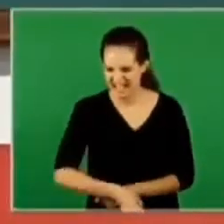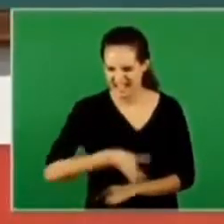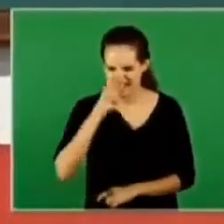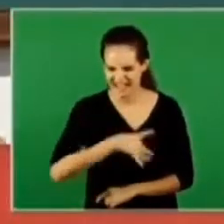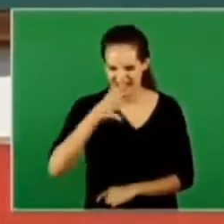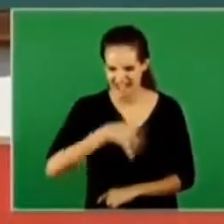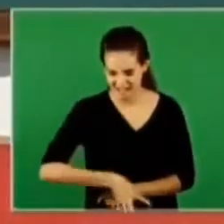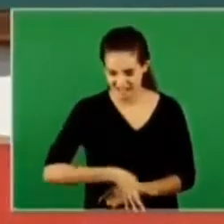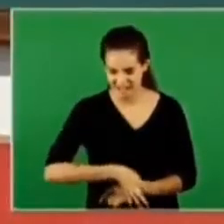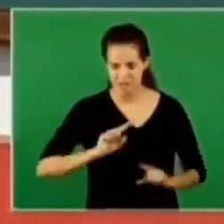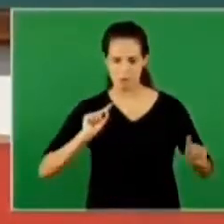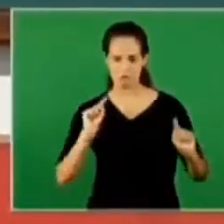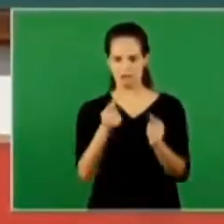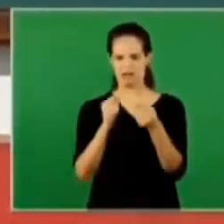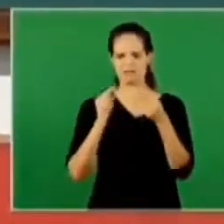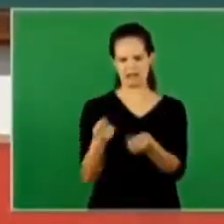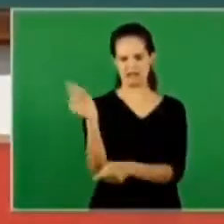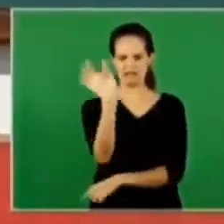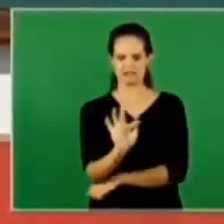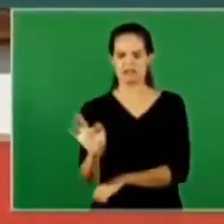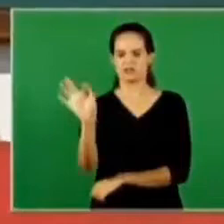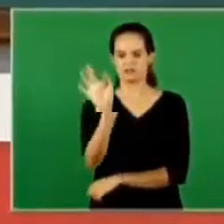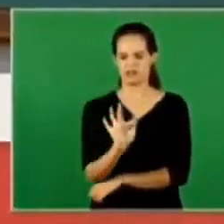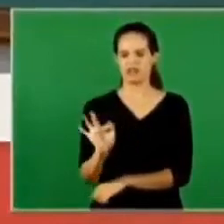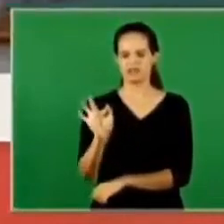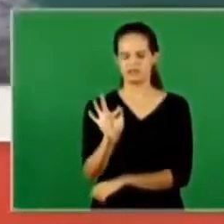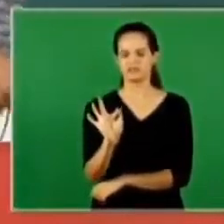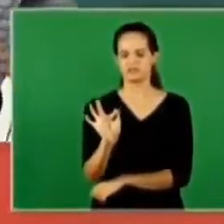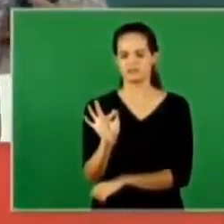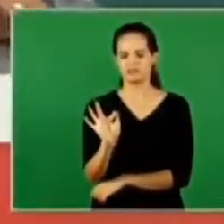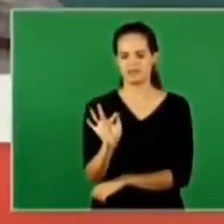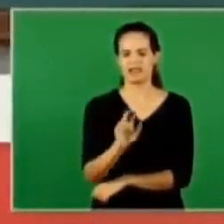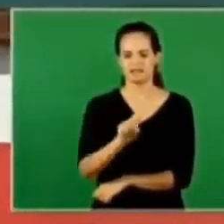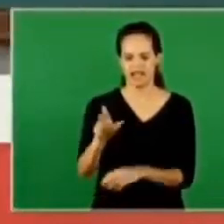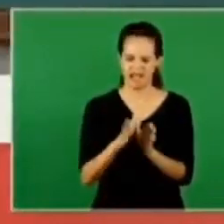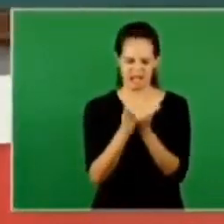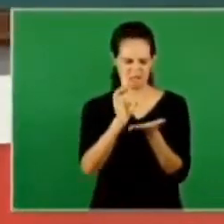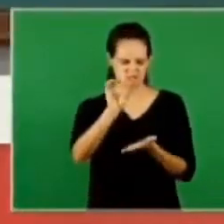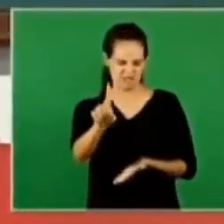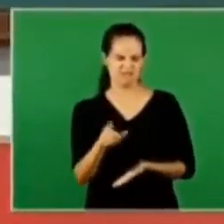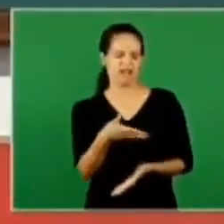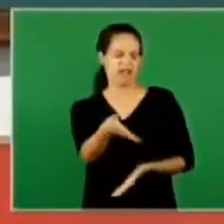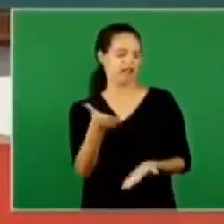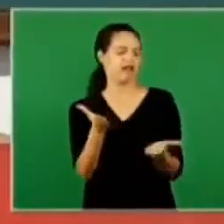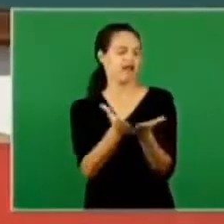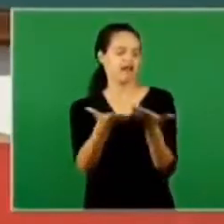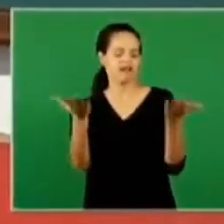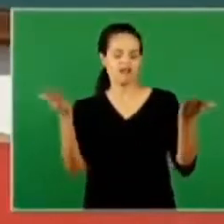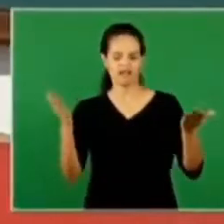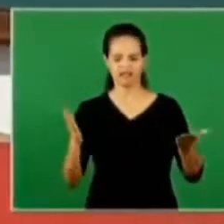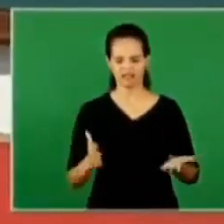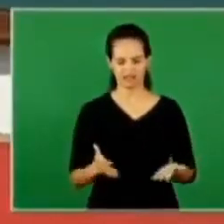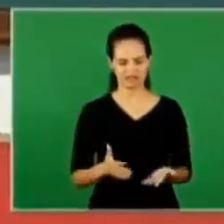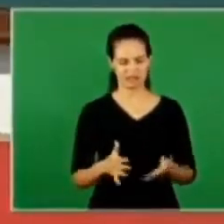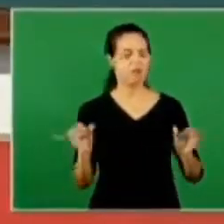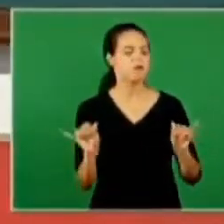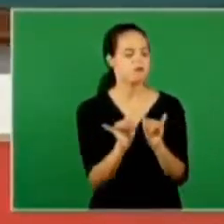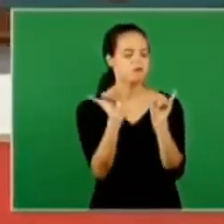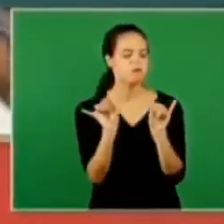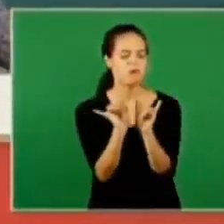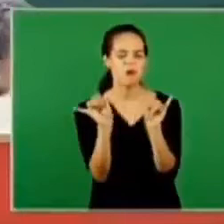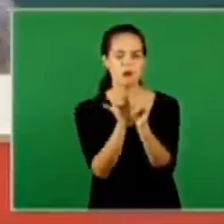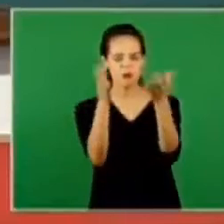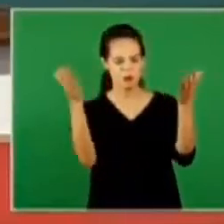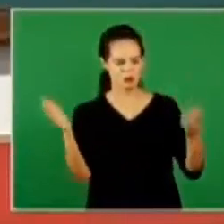criticized are you being attacked in college are you being called uh mr bible are you being called